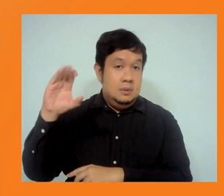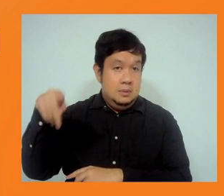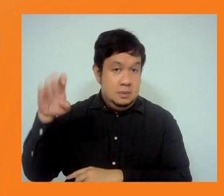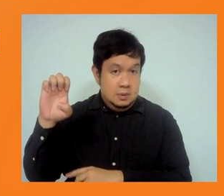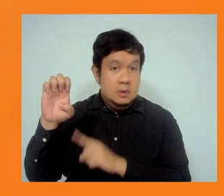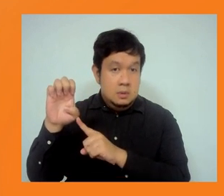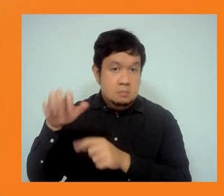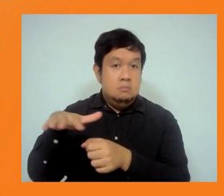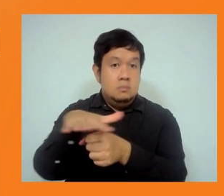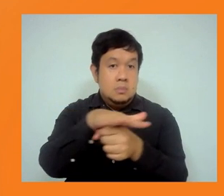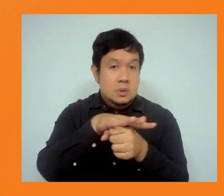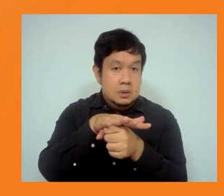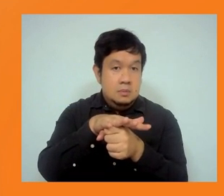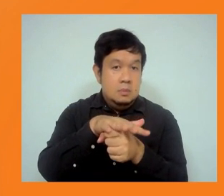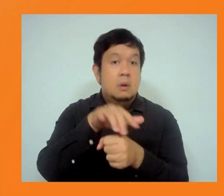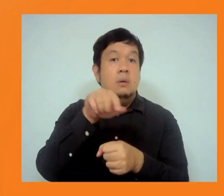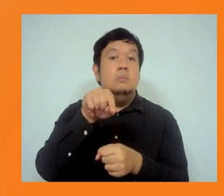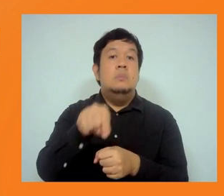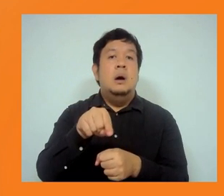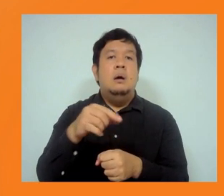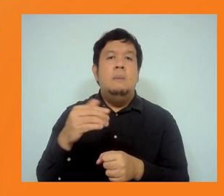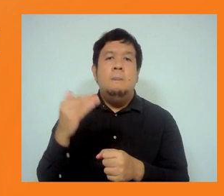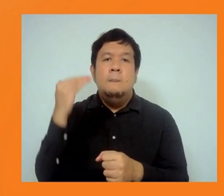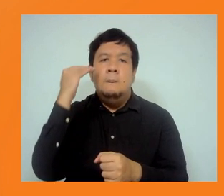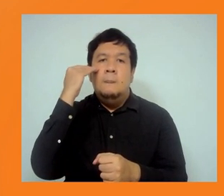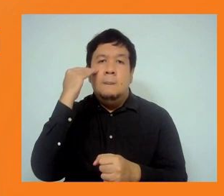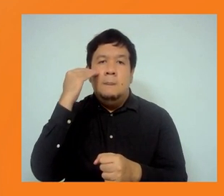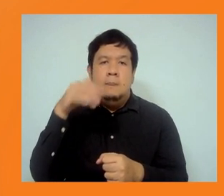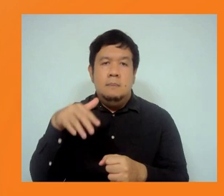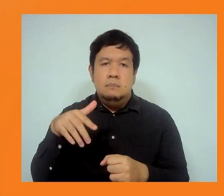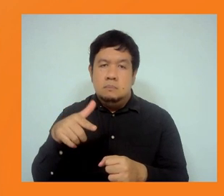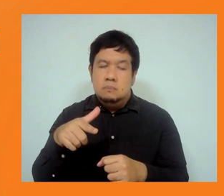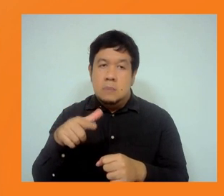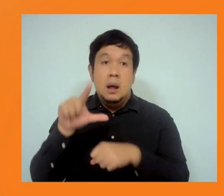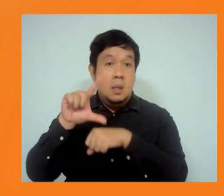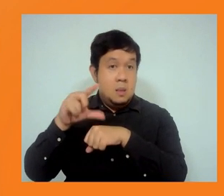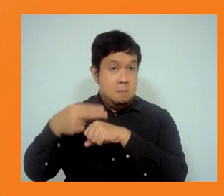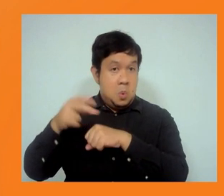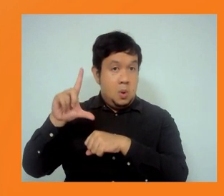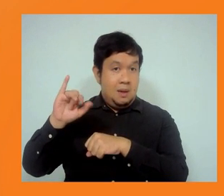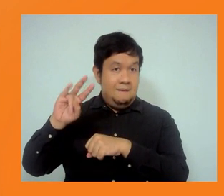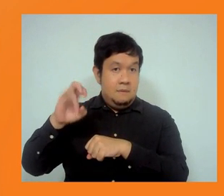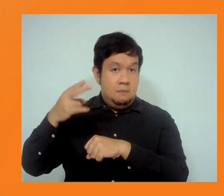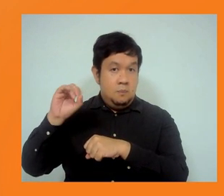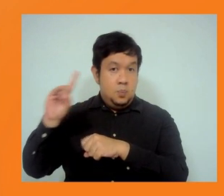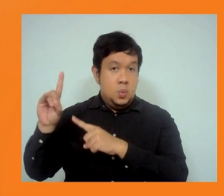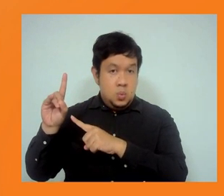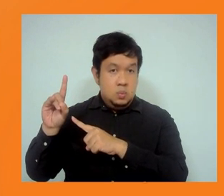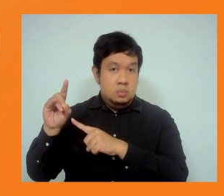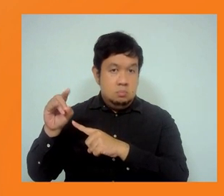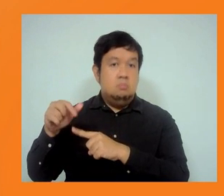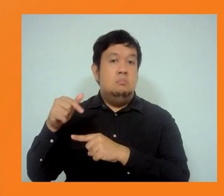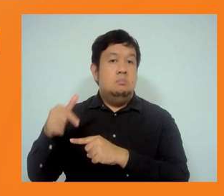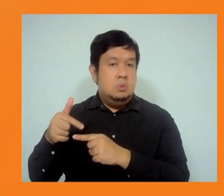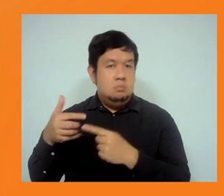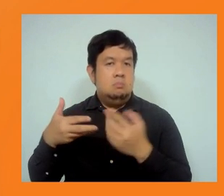I'll segue there on livelihoods. I think this is another aspect where we're seeking to strengthen. On the livelihood